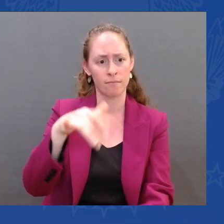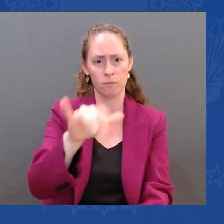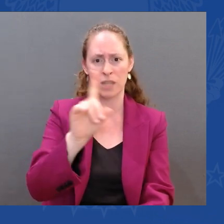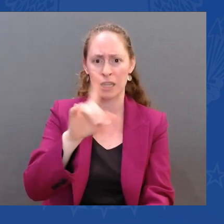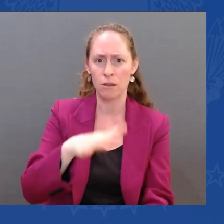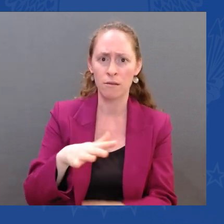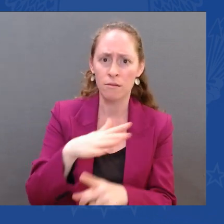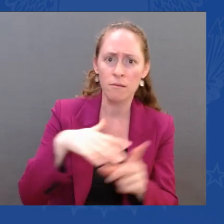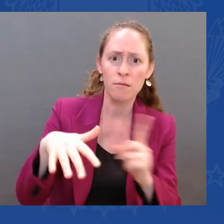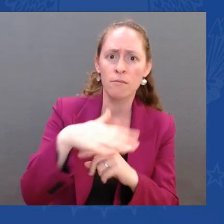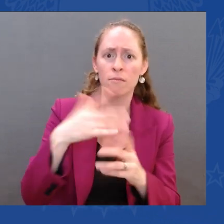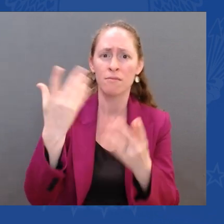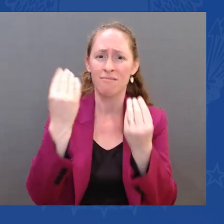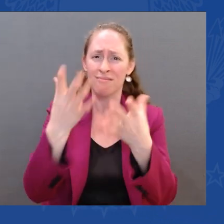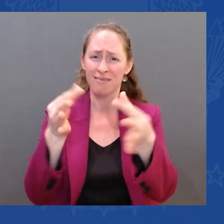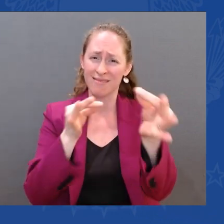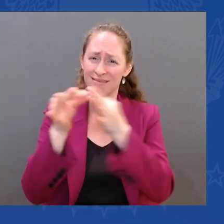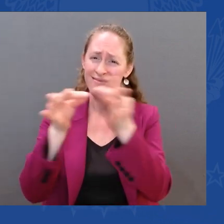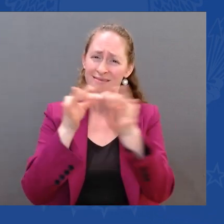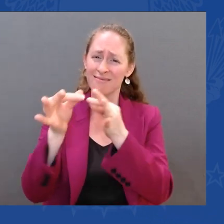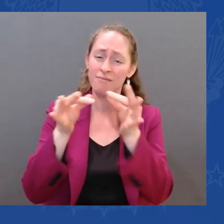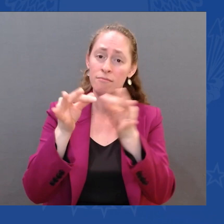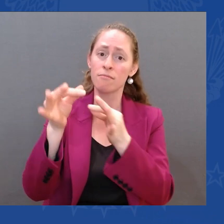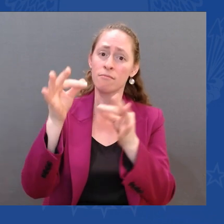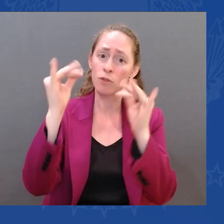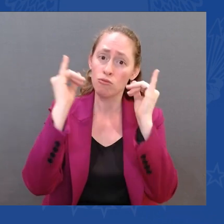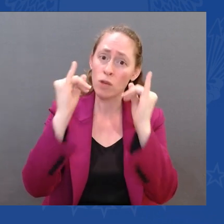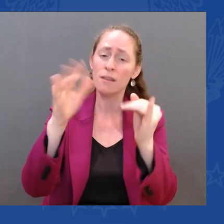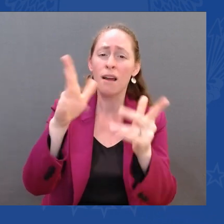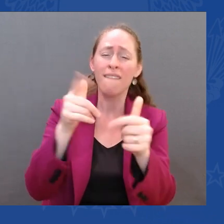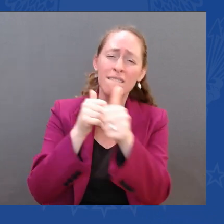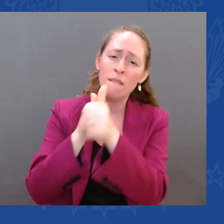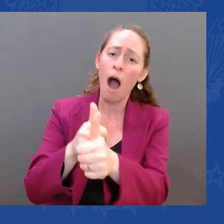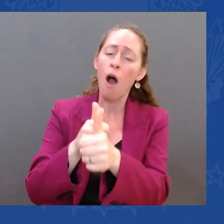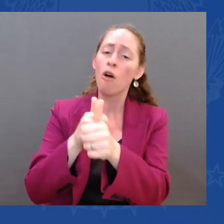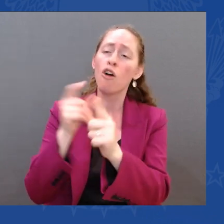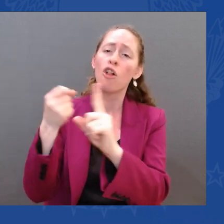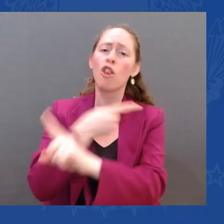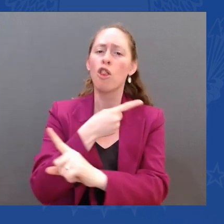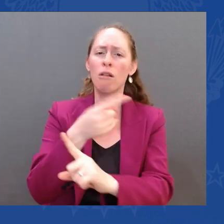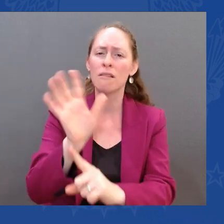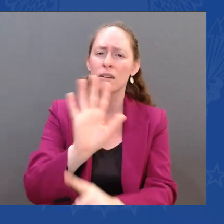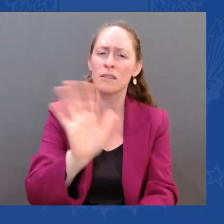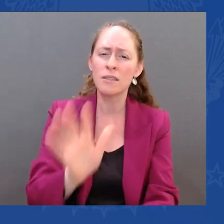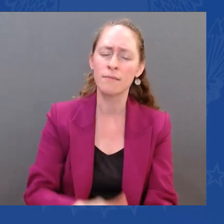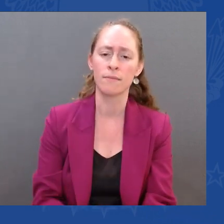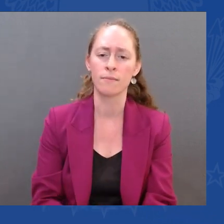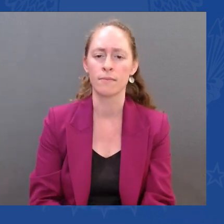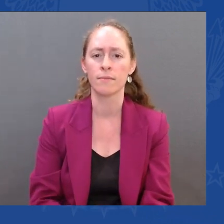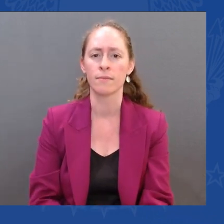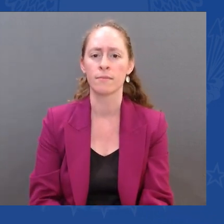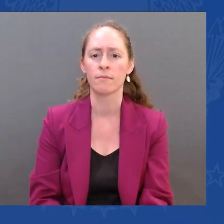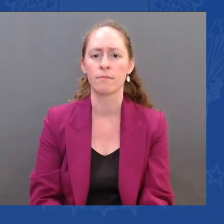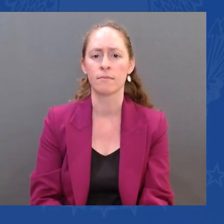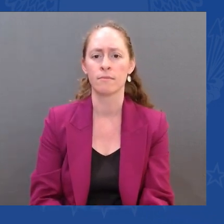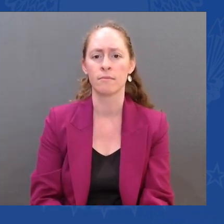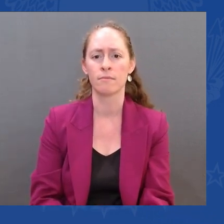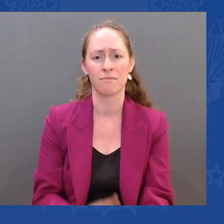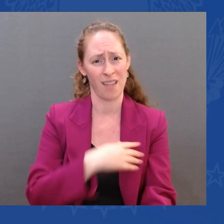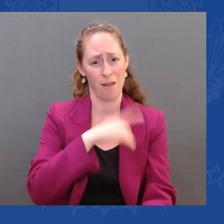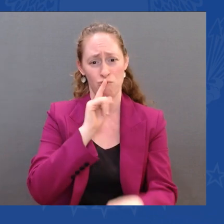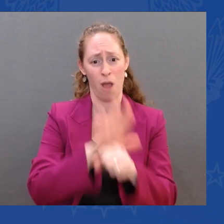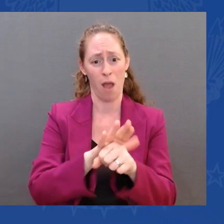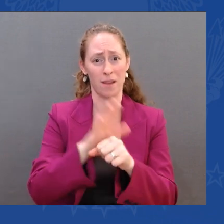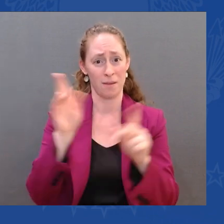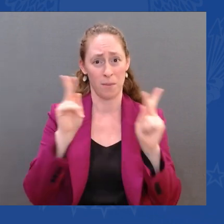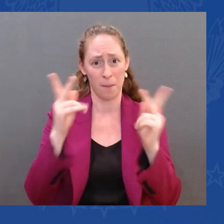families, I promise you, we — all of us here are going to do everything we can to protect you. Our top priority is to help Americans